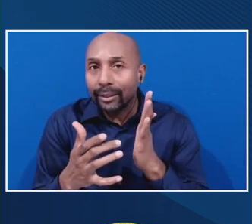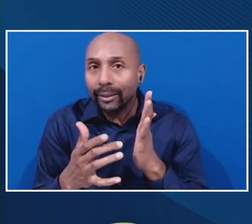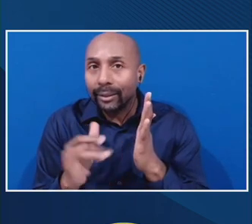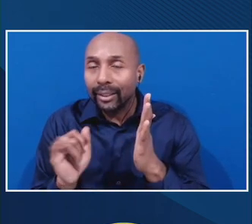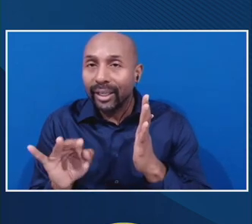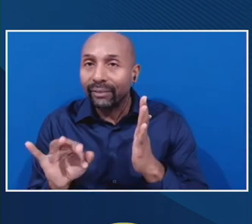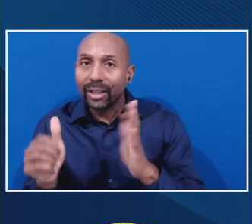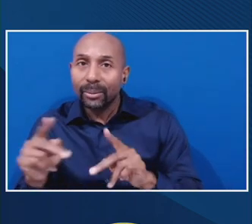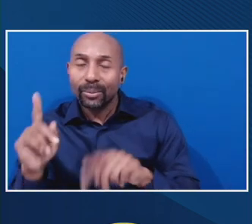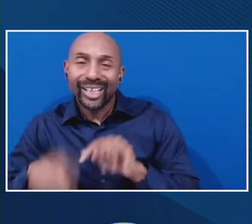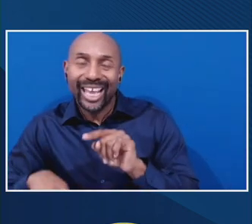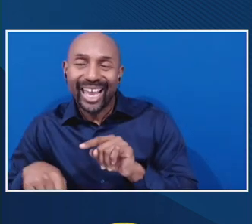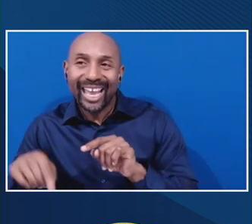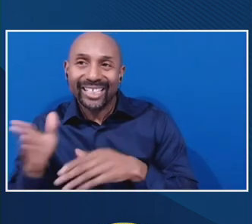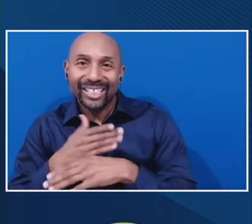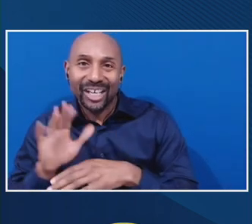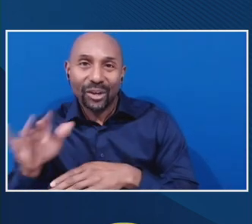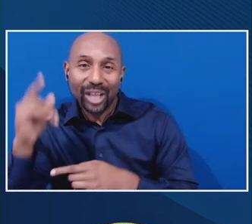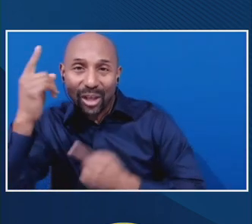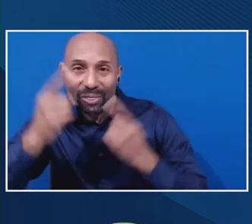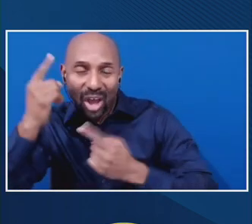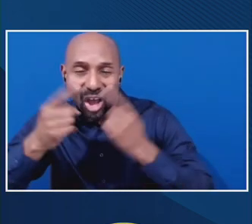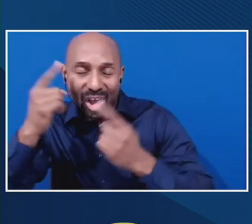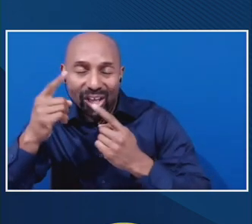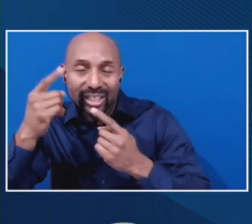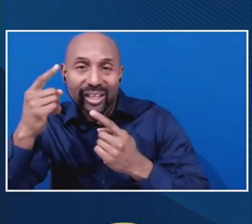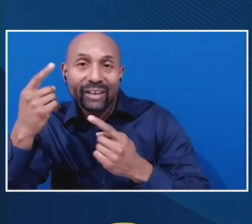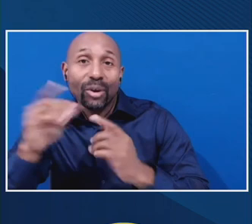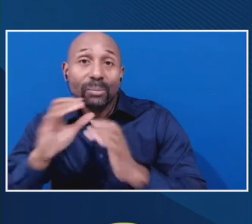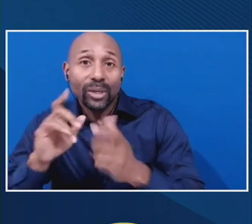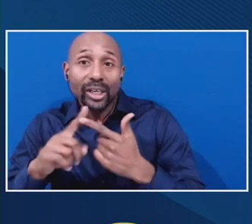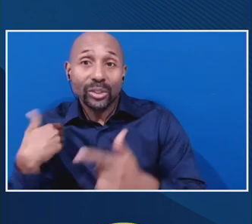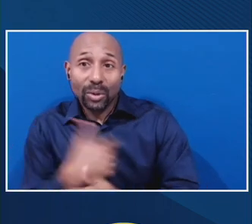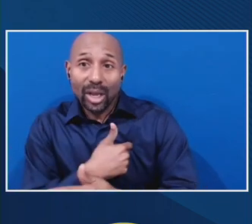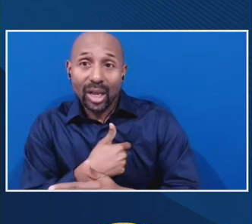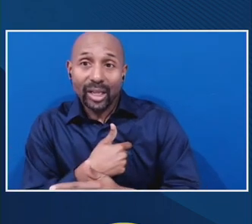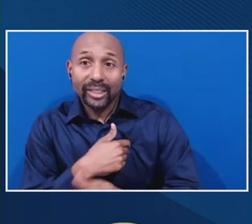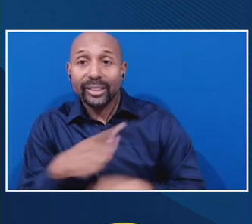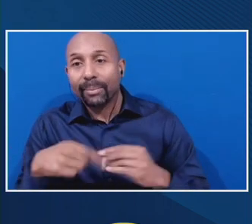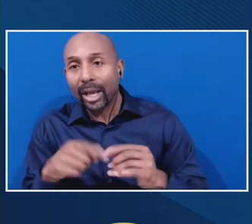thinking in a way to communicate to us, Hey, here are the changes I'm thinking about in this proposal.